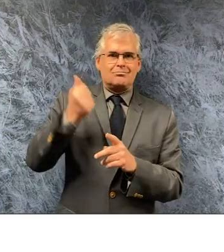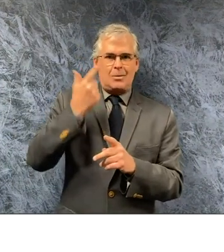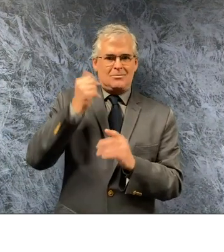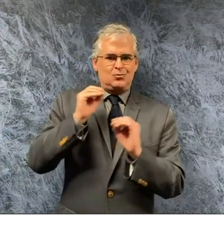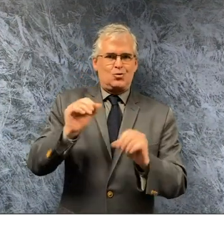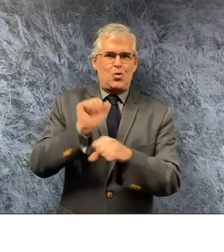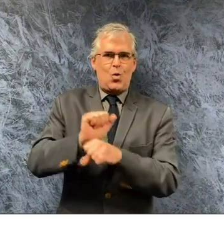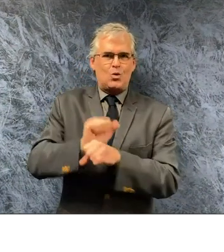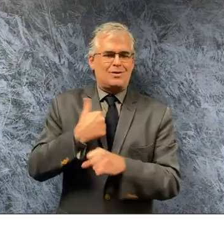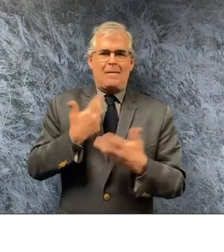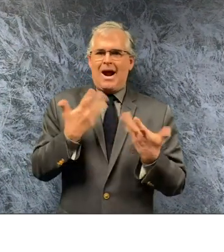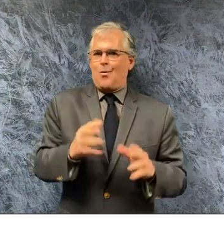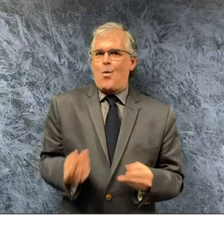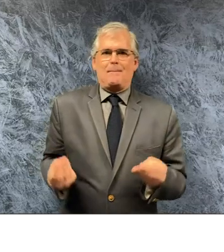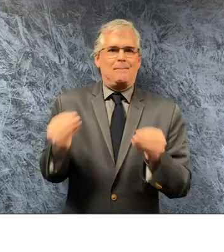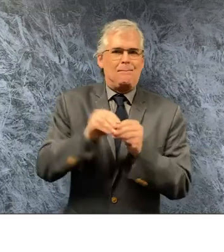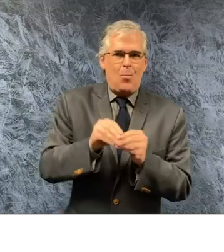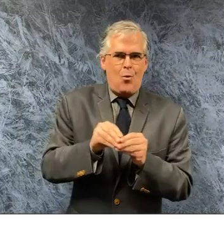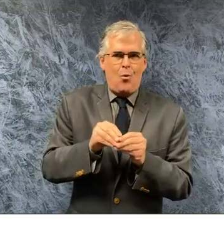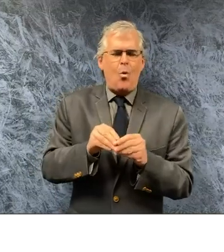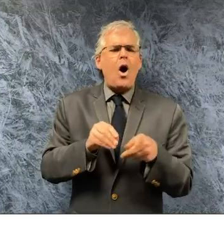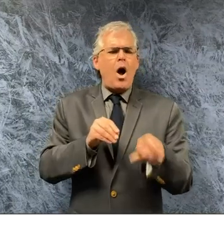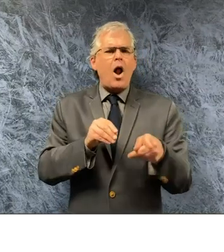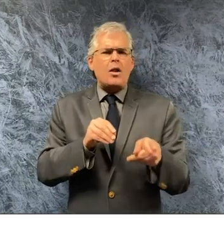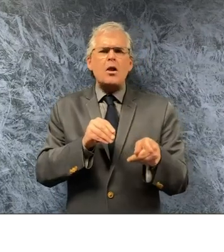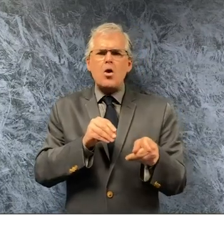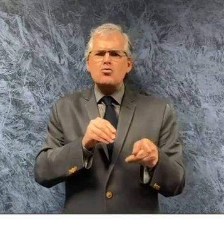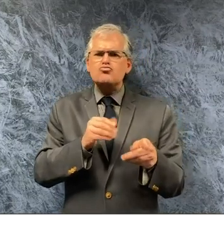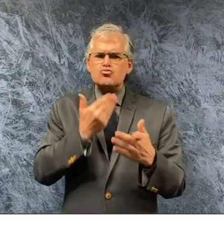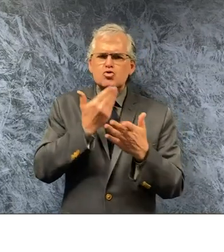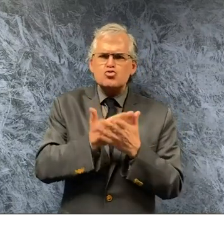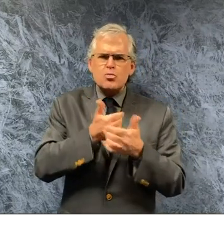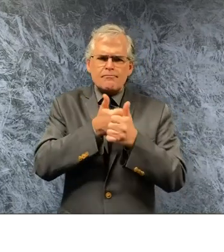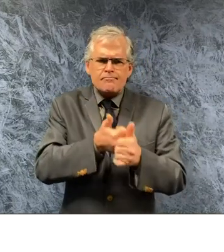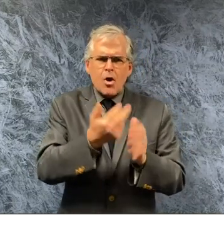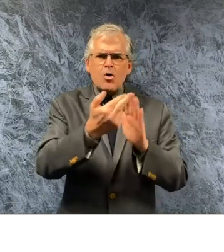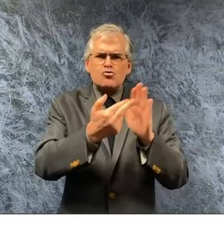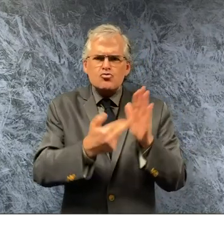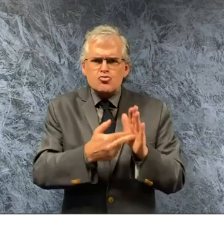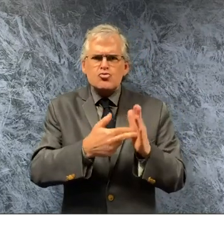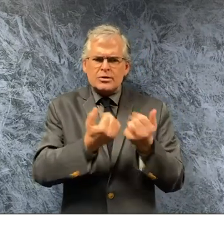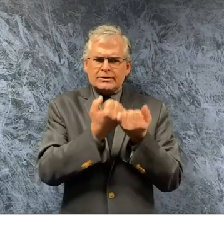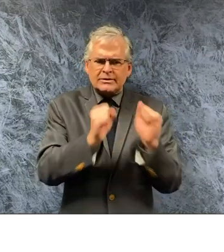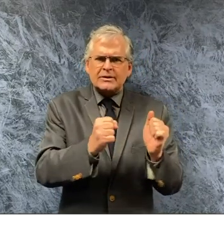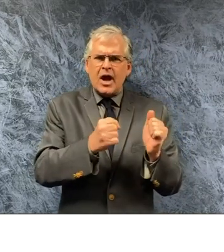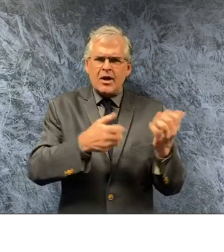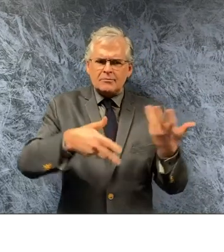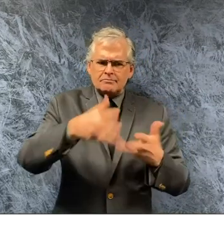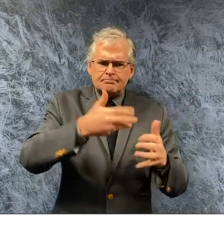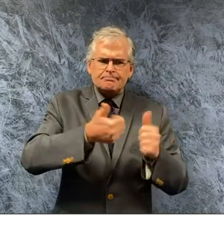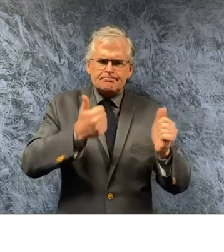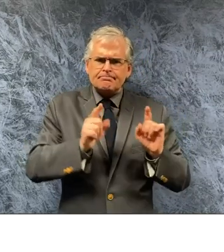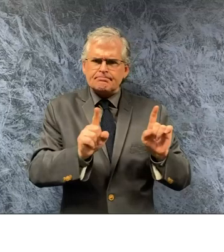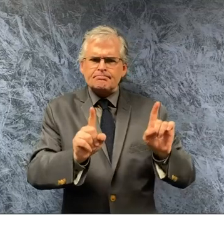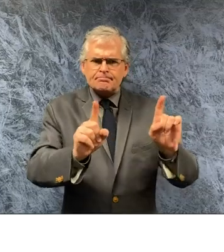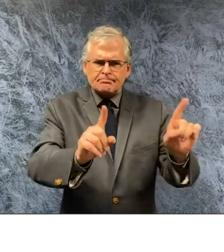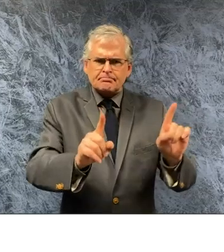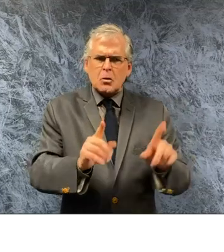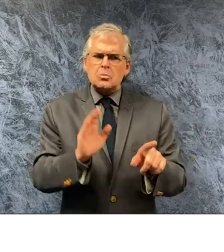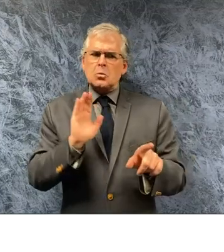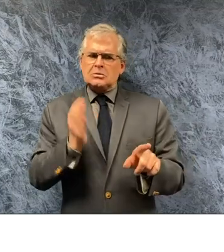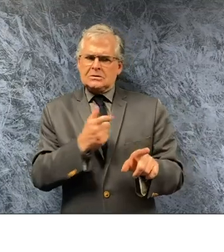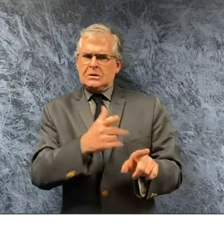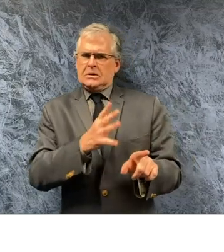uh they're practicing increased uh protocols as issued by osha and thus far it seemed to be okay but we're reviewing it on a regular